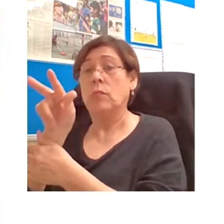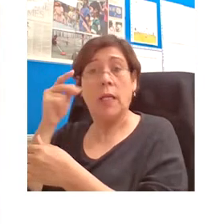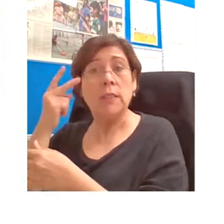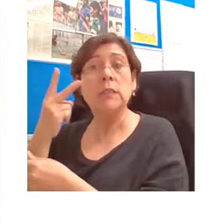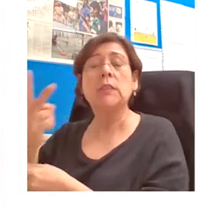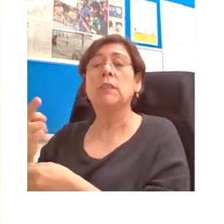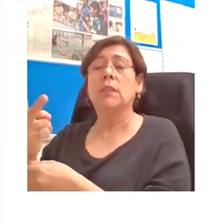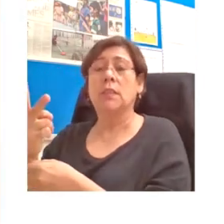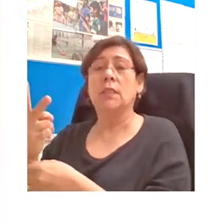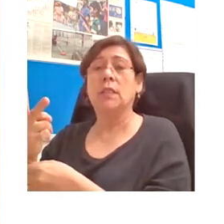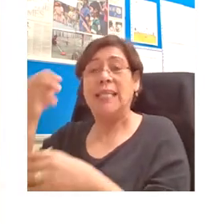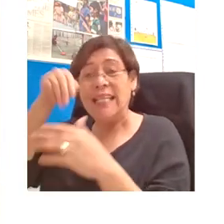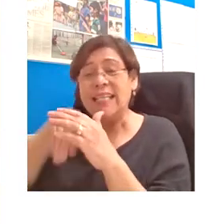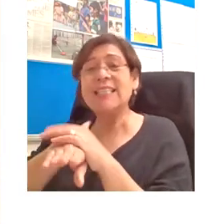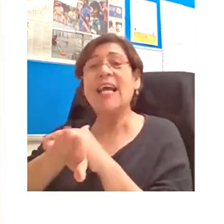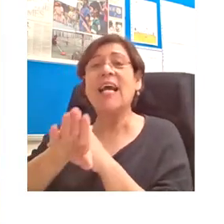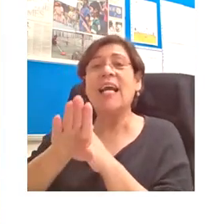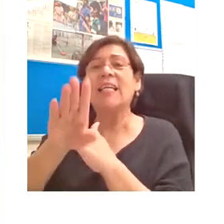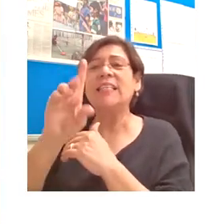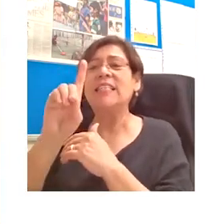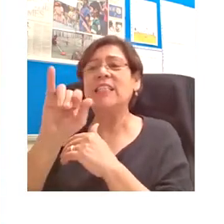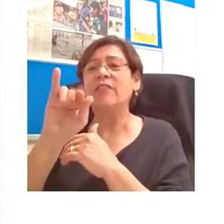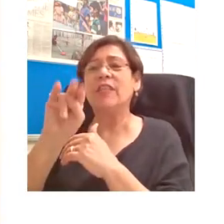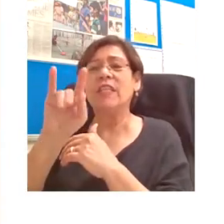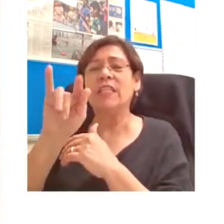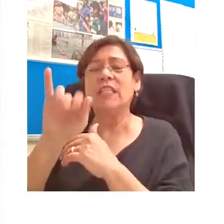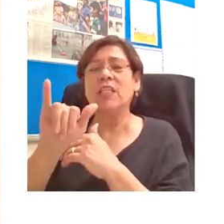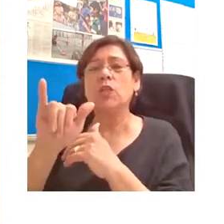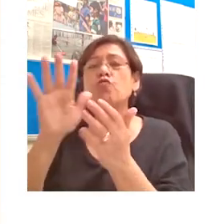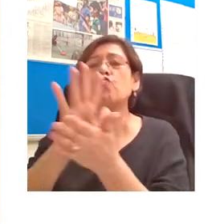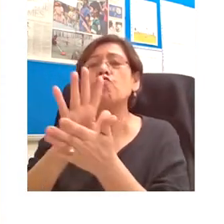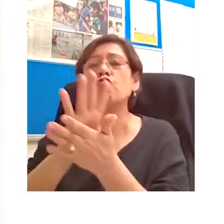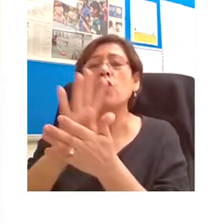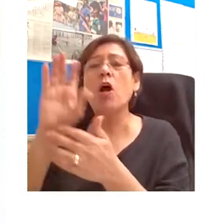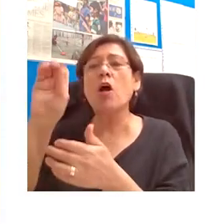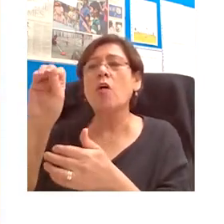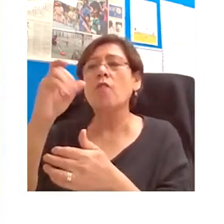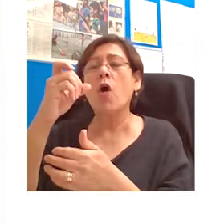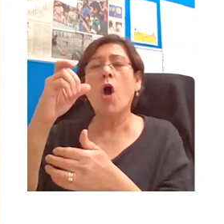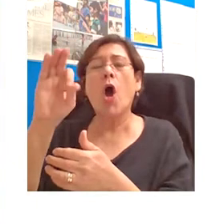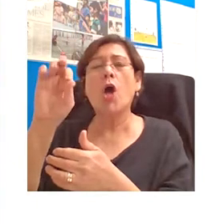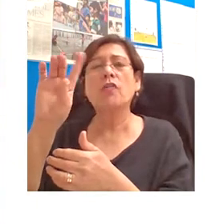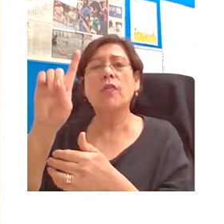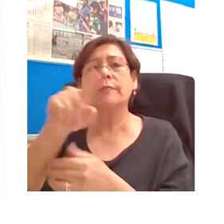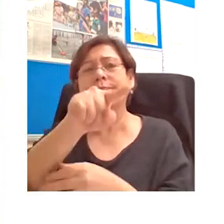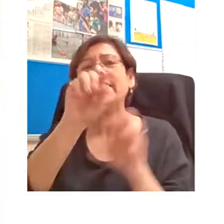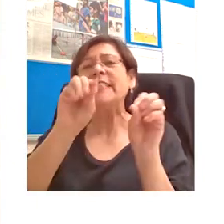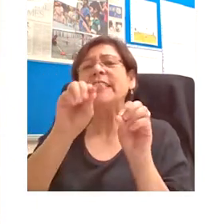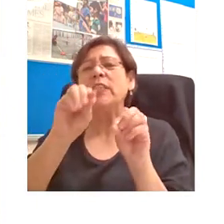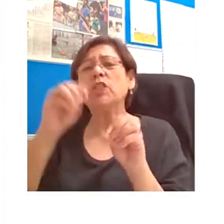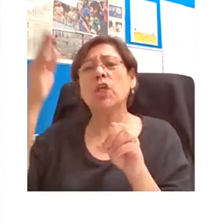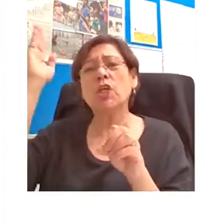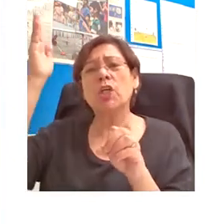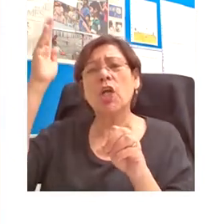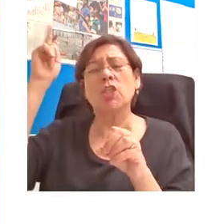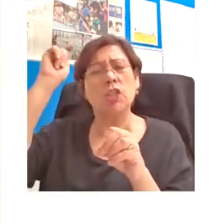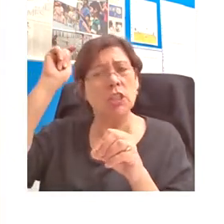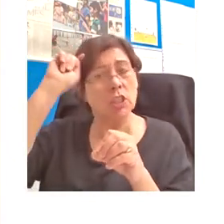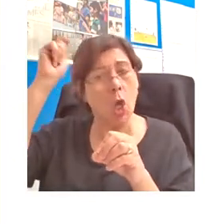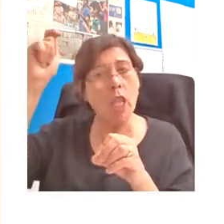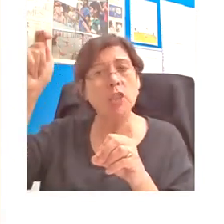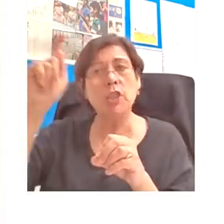the Divinity School in Oxford. That is to say, the medieval chamber for teaching theology, the queen of the sciences,